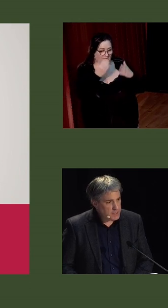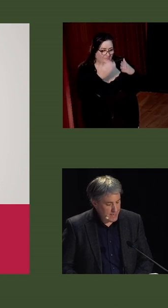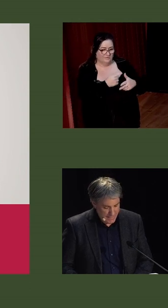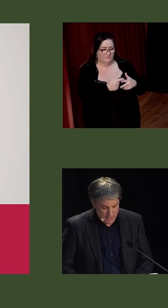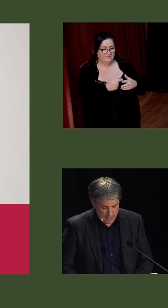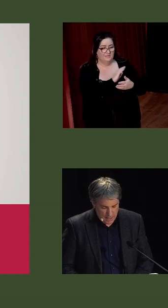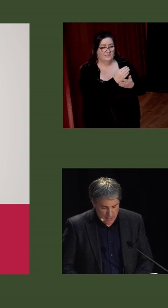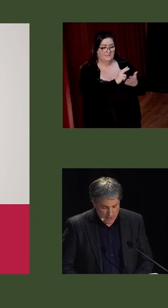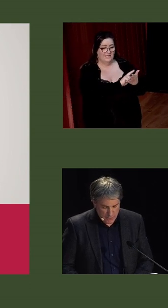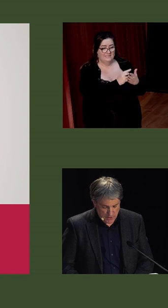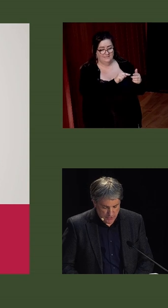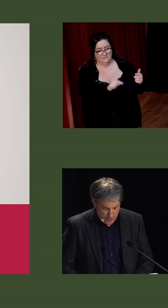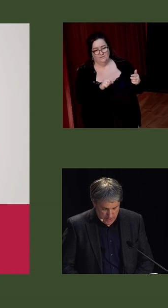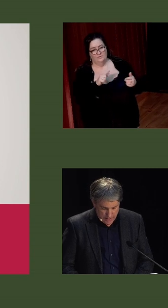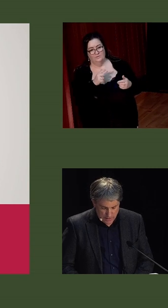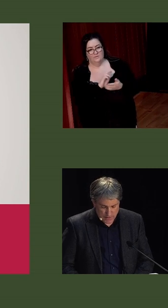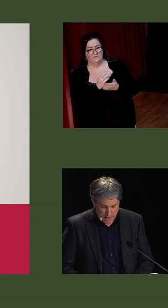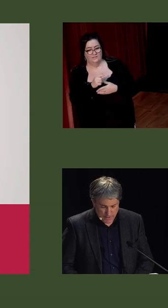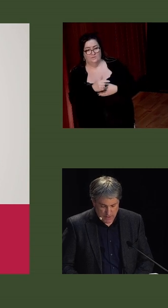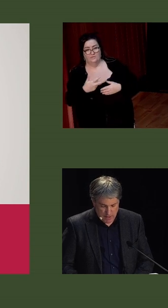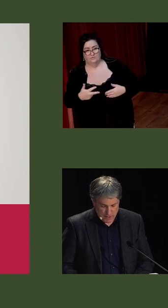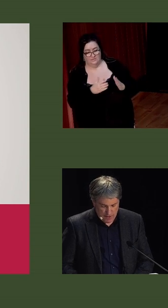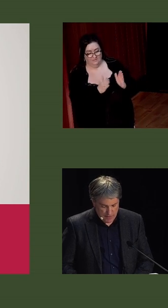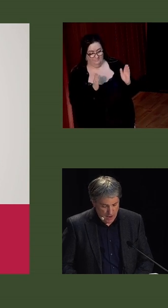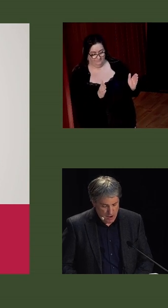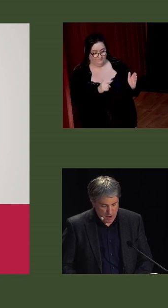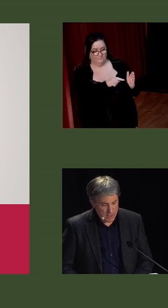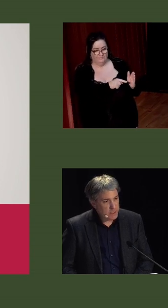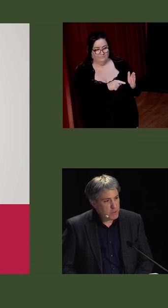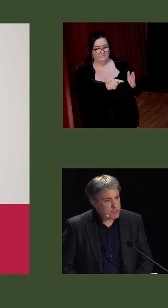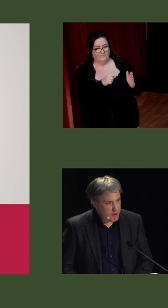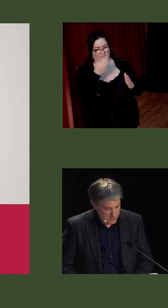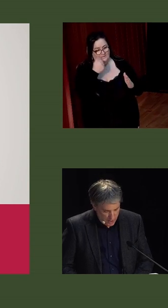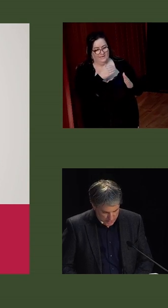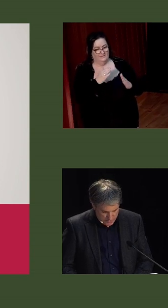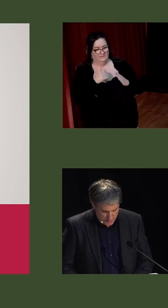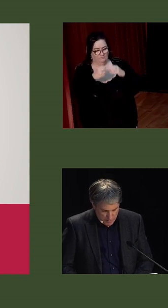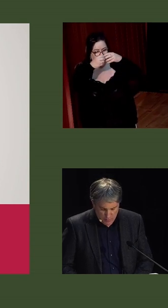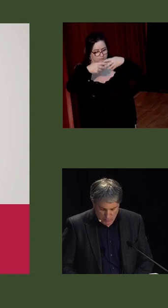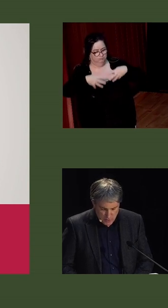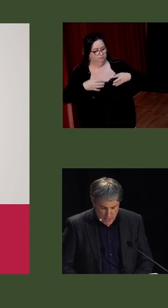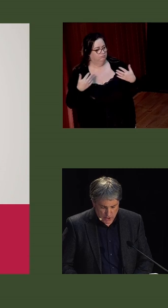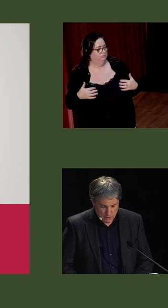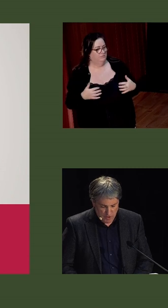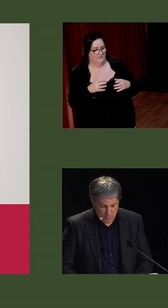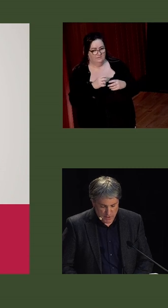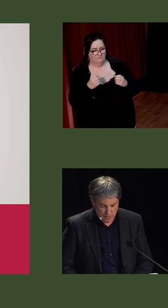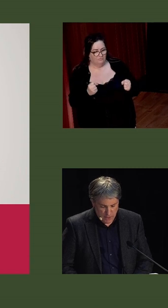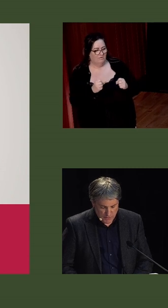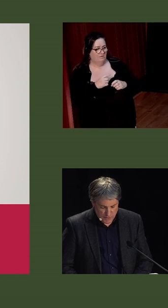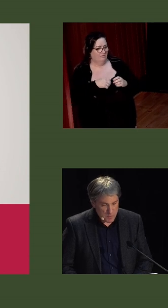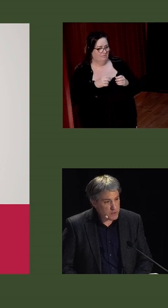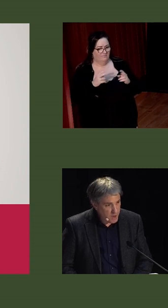Between 1918 and 1923, the stance of the Irish Catholic hierarchy was characterized by repudiation